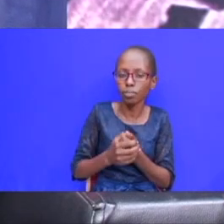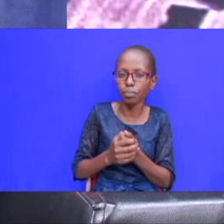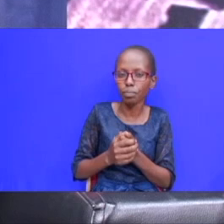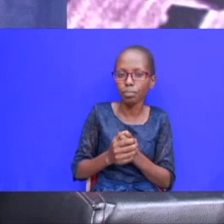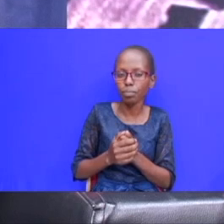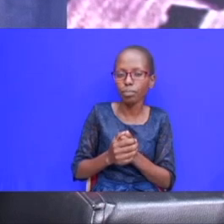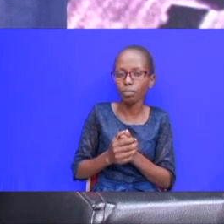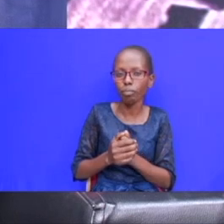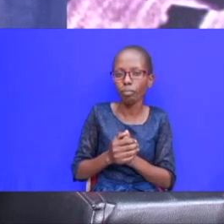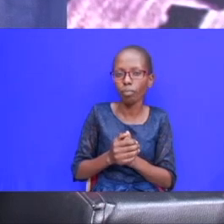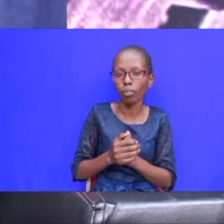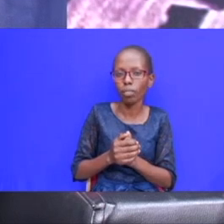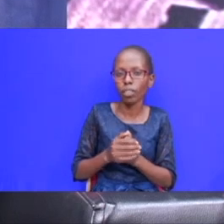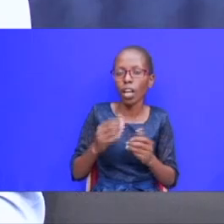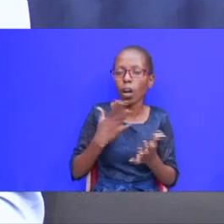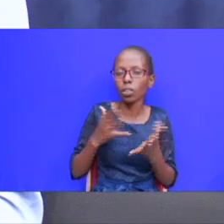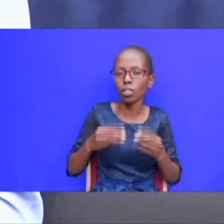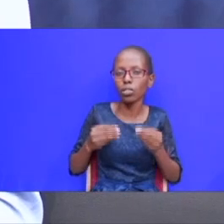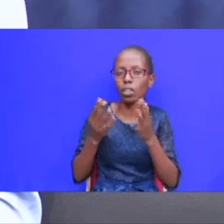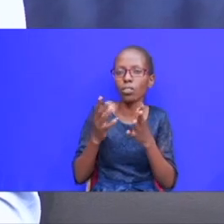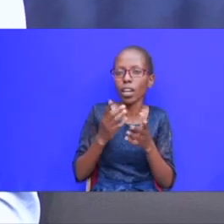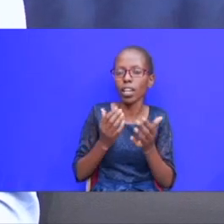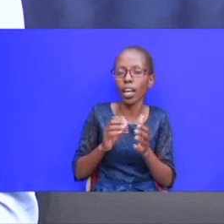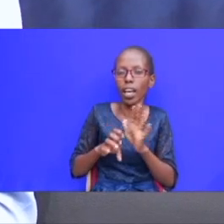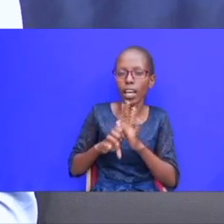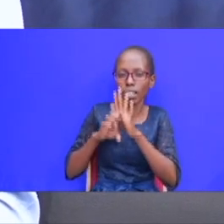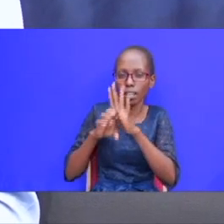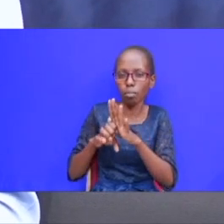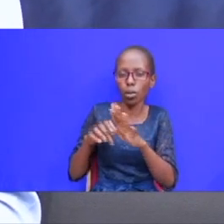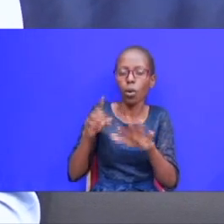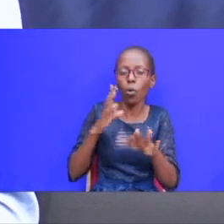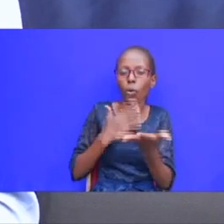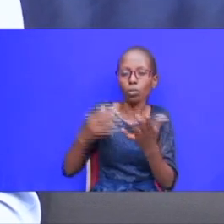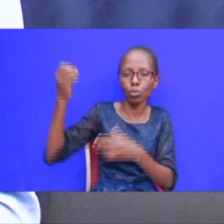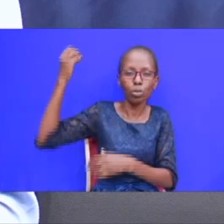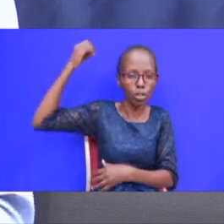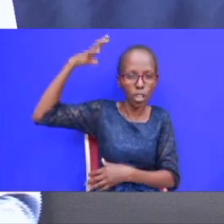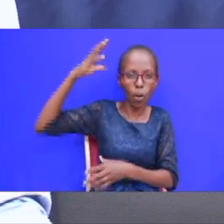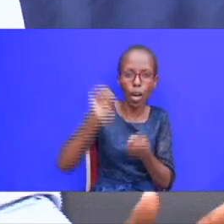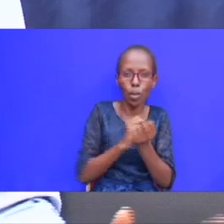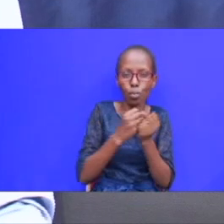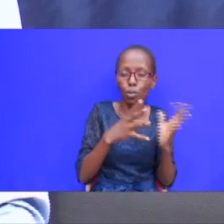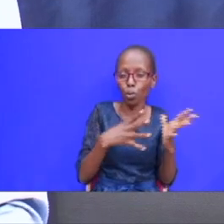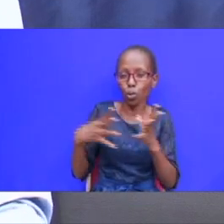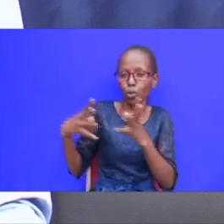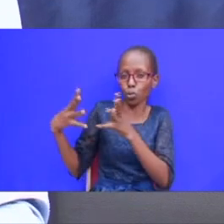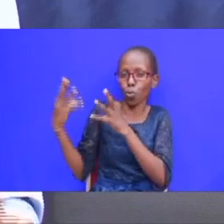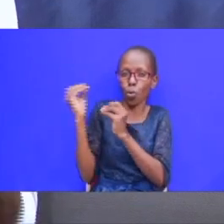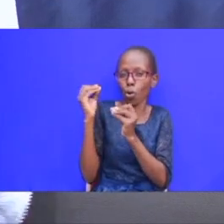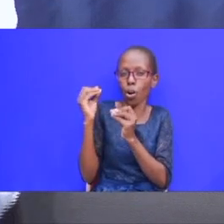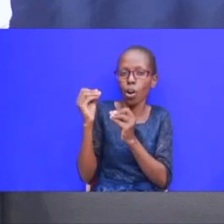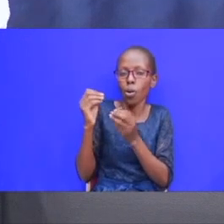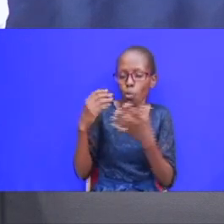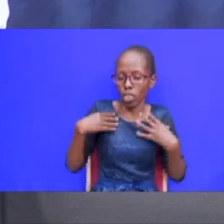um and not to give an example if for example you want to take a shower you cannot go with your clothes you see very smartly dressed with the suit and the